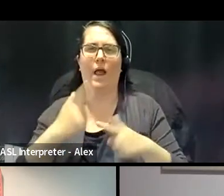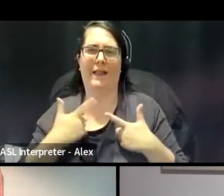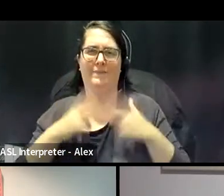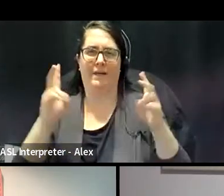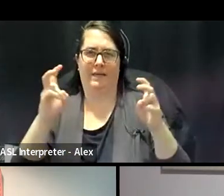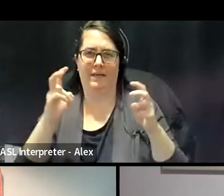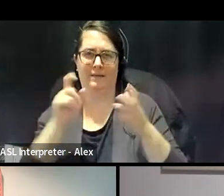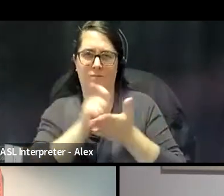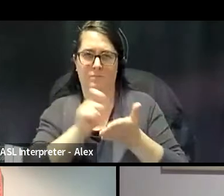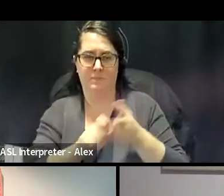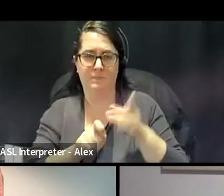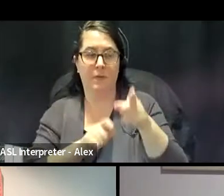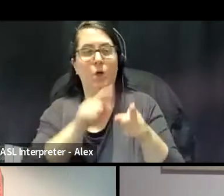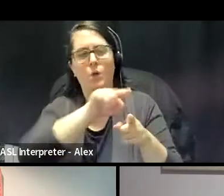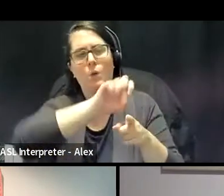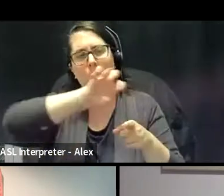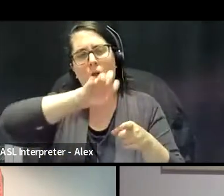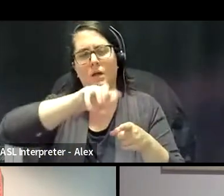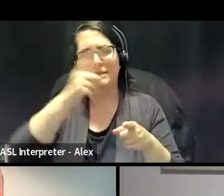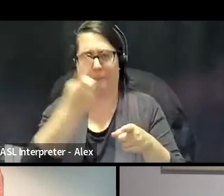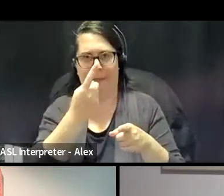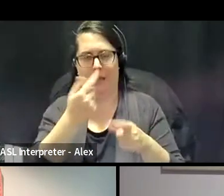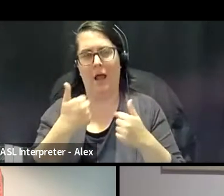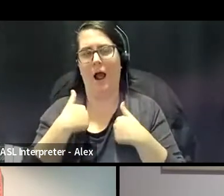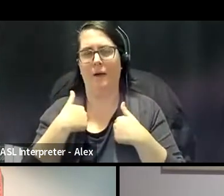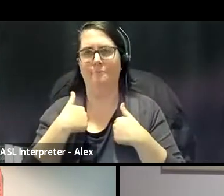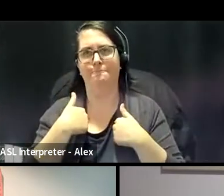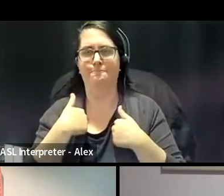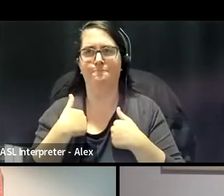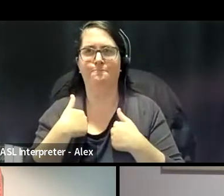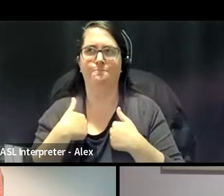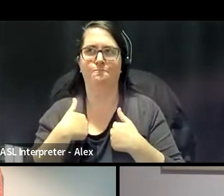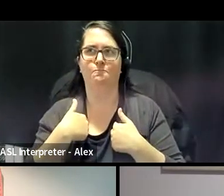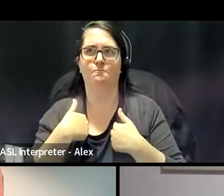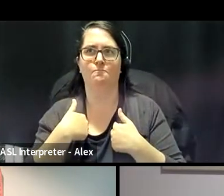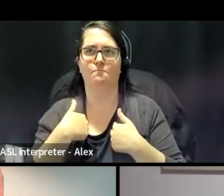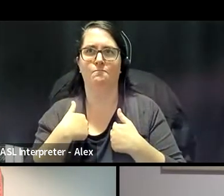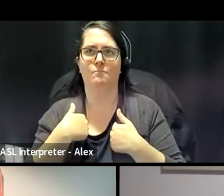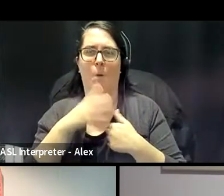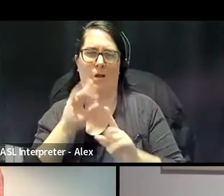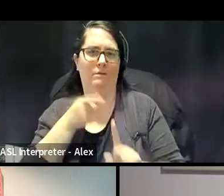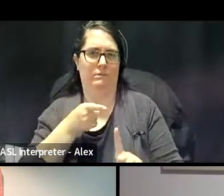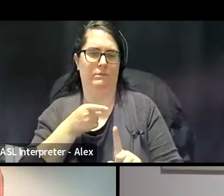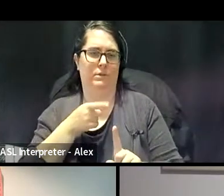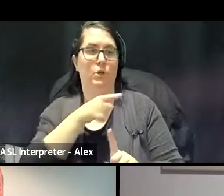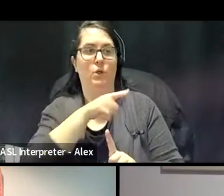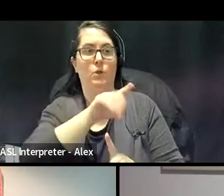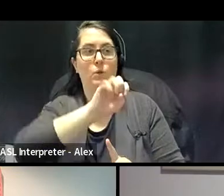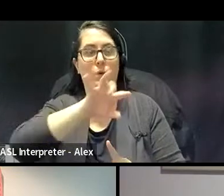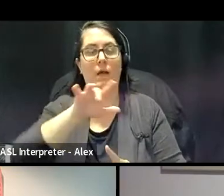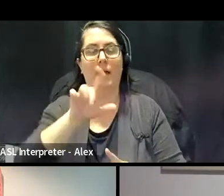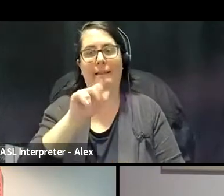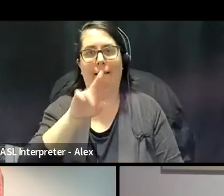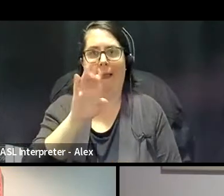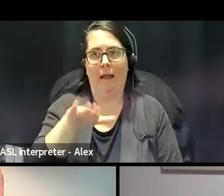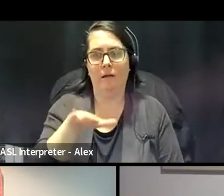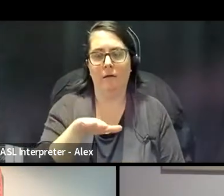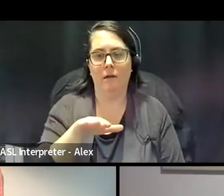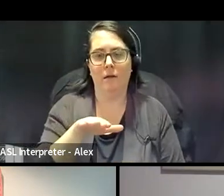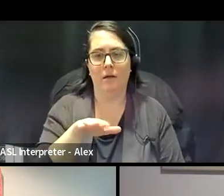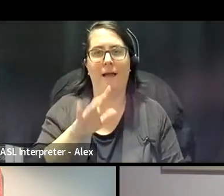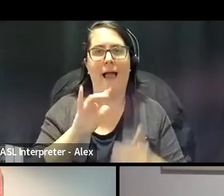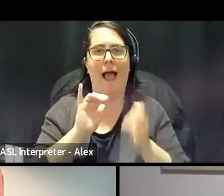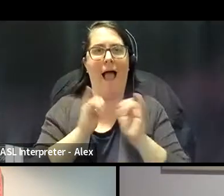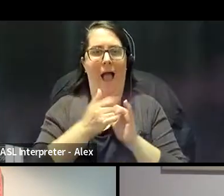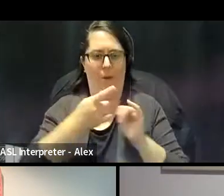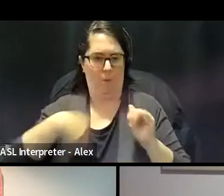you said something to Leanne and I want us to kind of, um, speak to that. You said, Leanne, how are